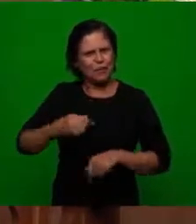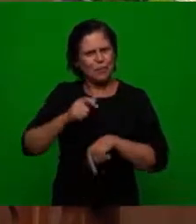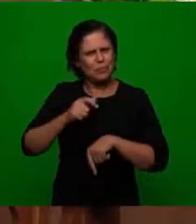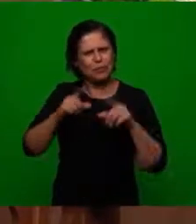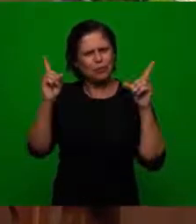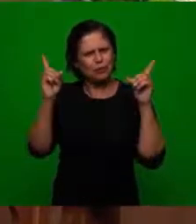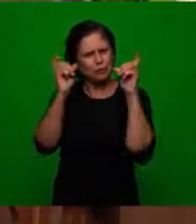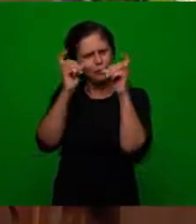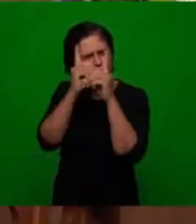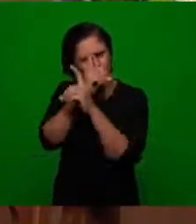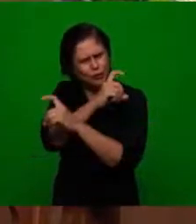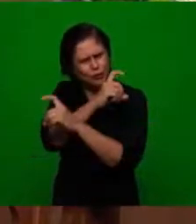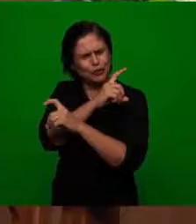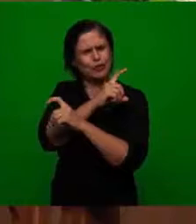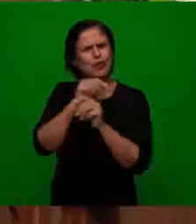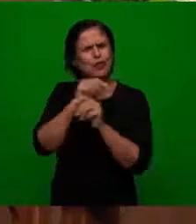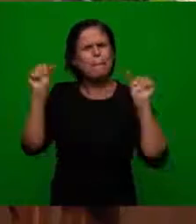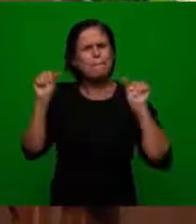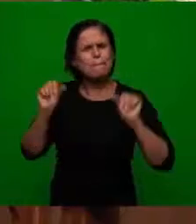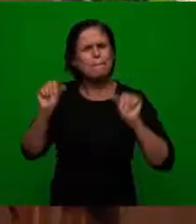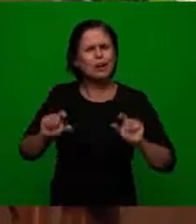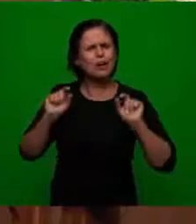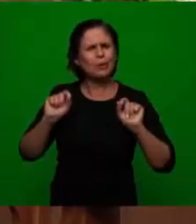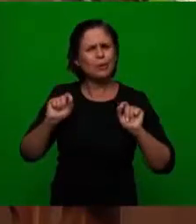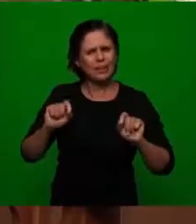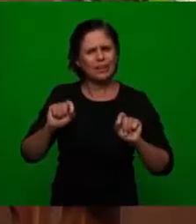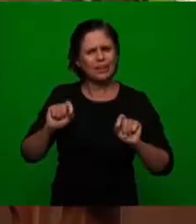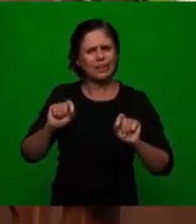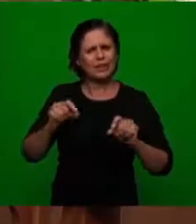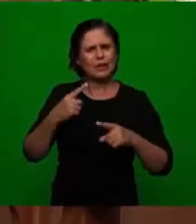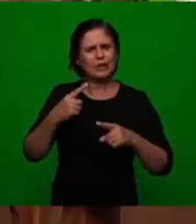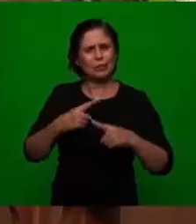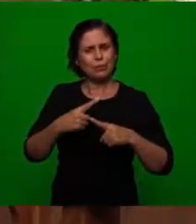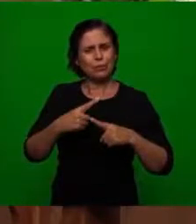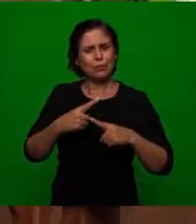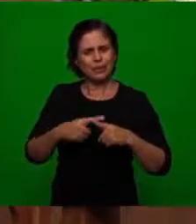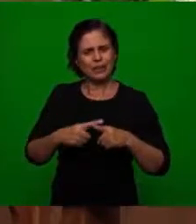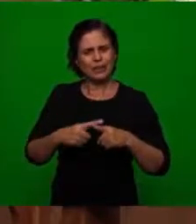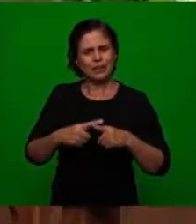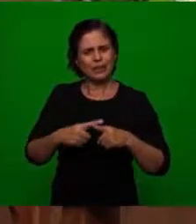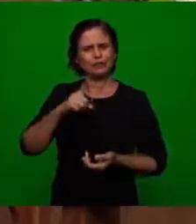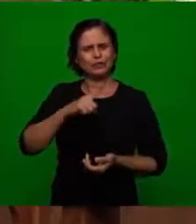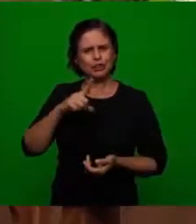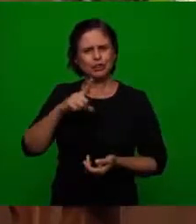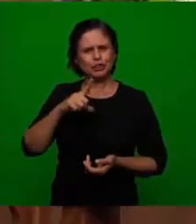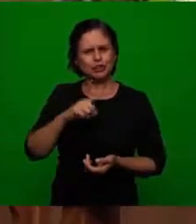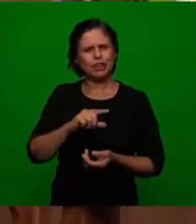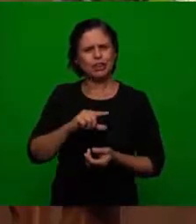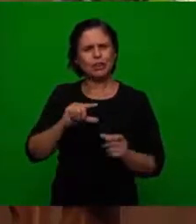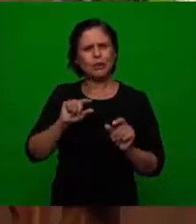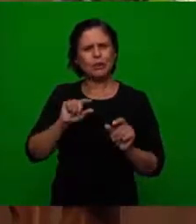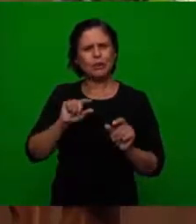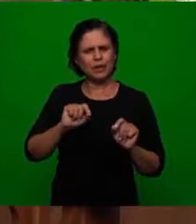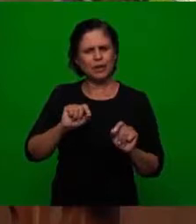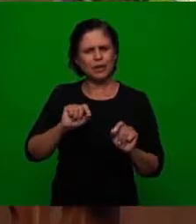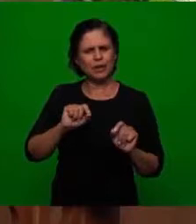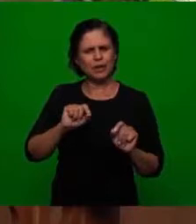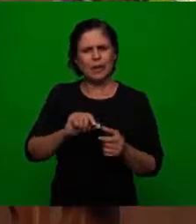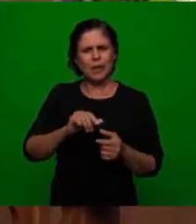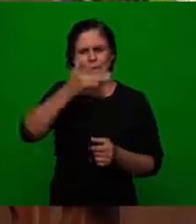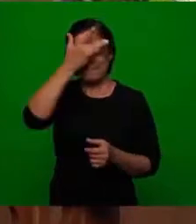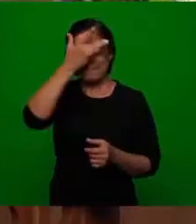and flaws and worst of all was that this corruption and those mistakes